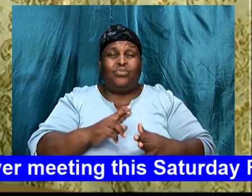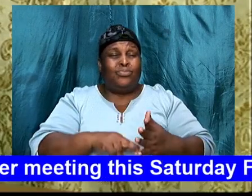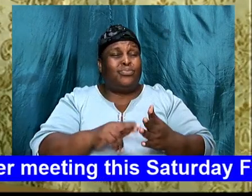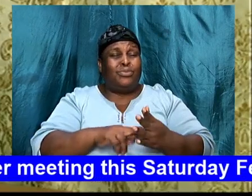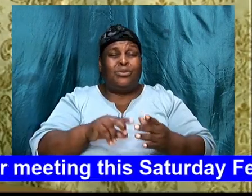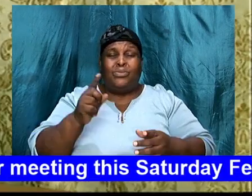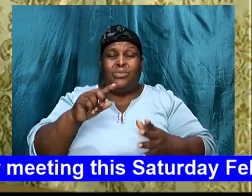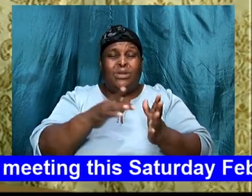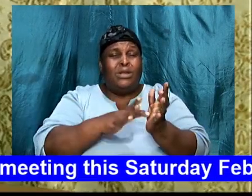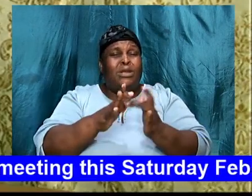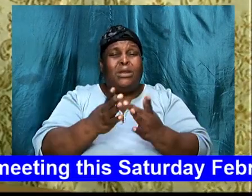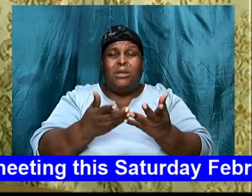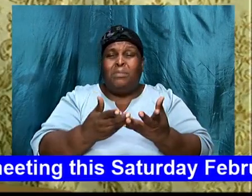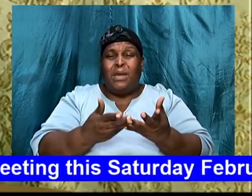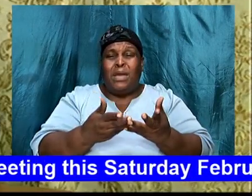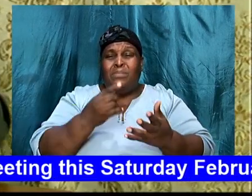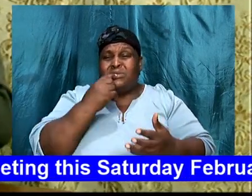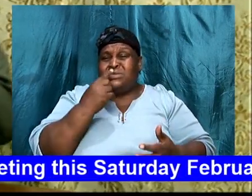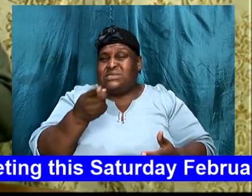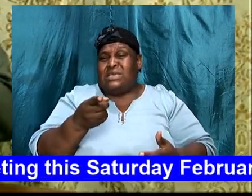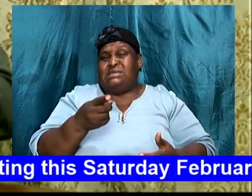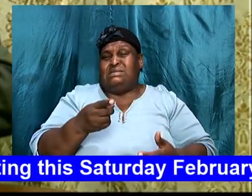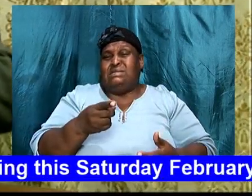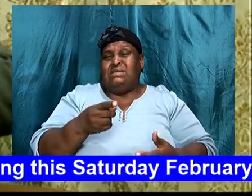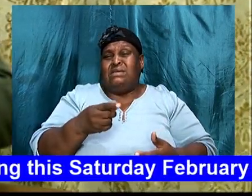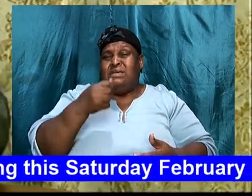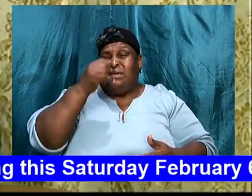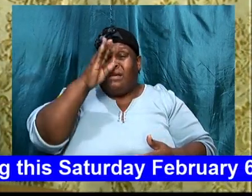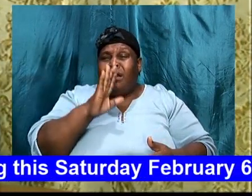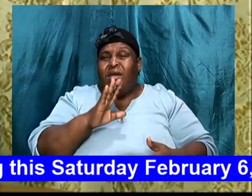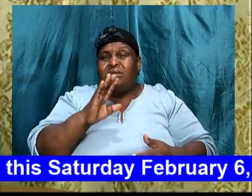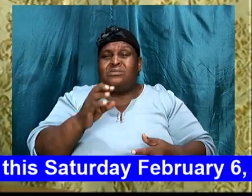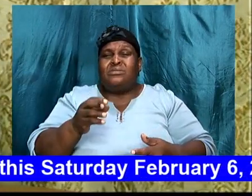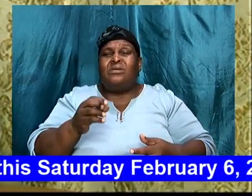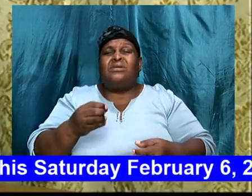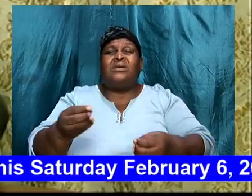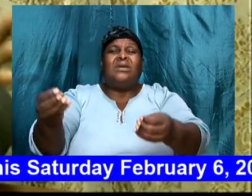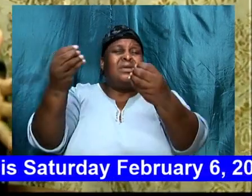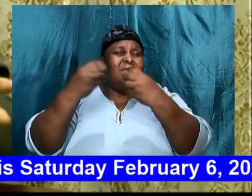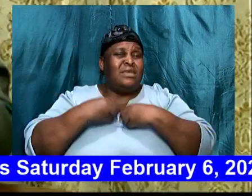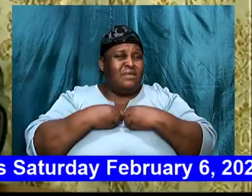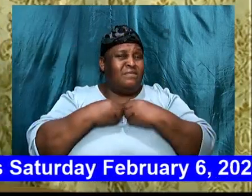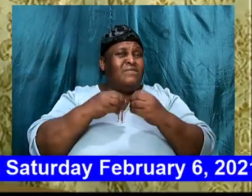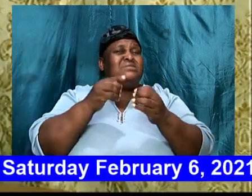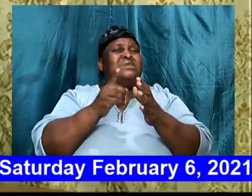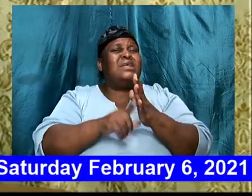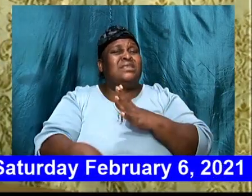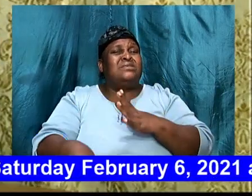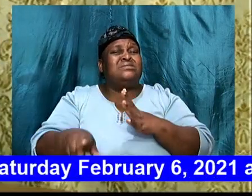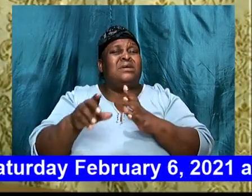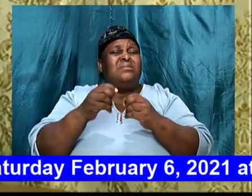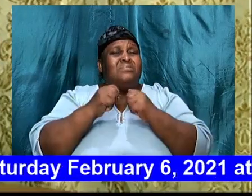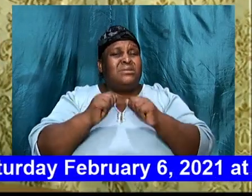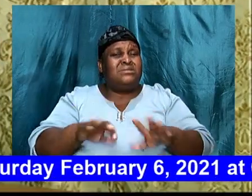the Bible says, that he is going, to give us, a lesser blessing, is that, a lesser blessing, or you are not blessed,